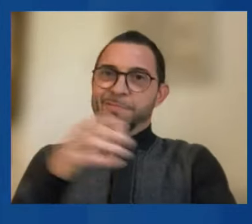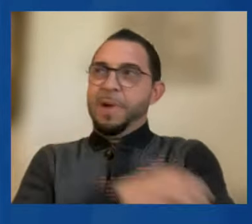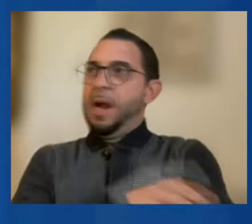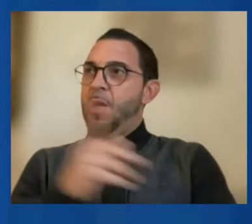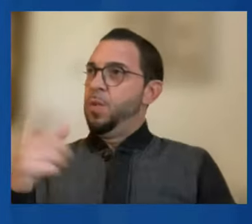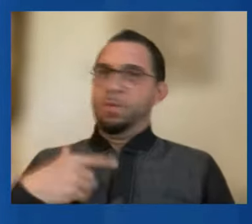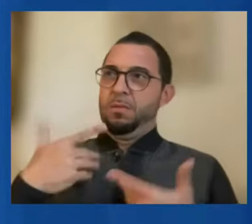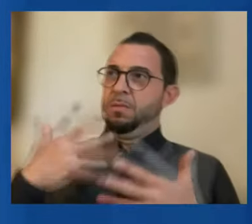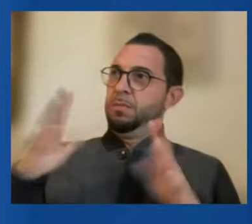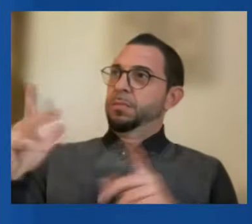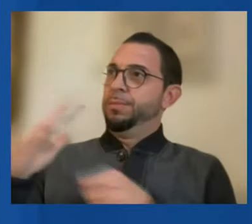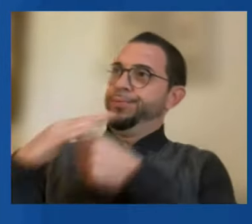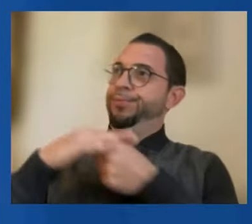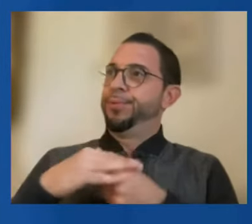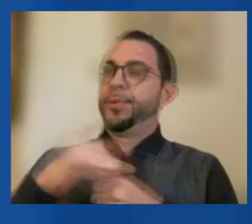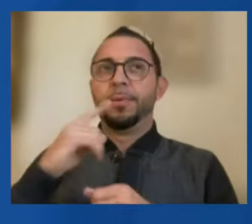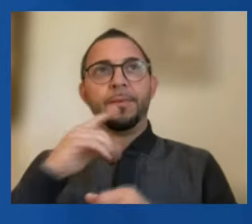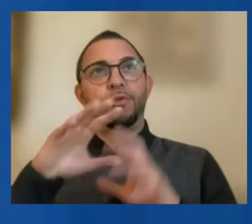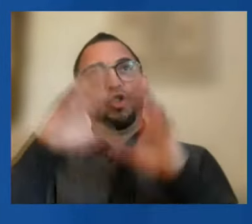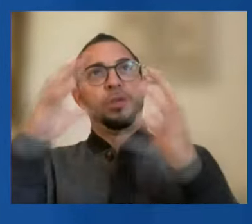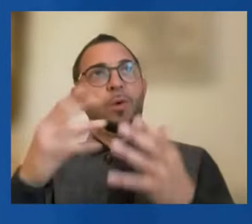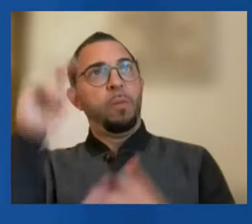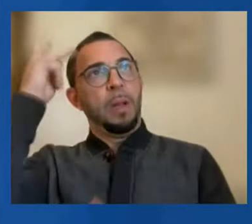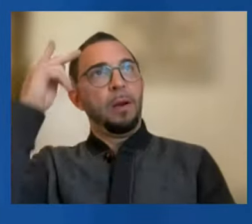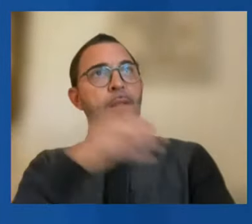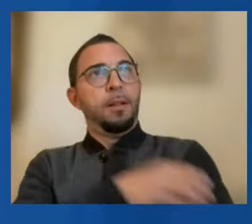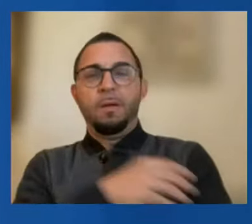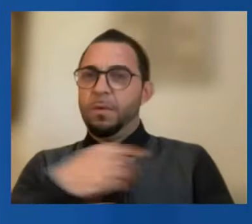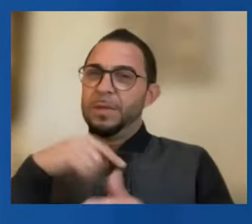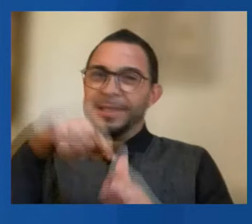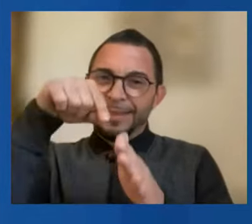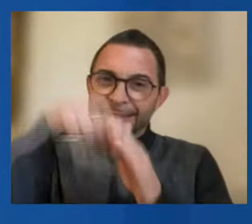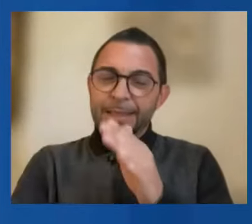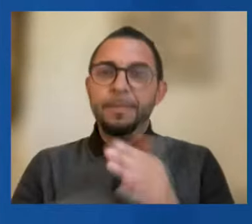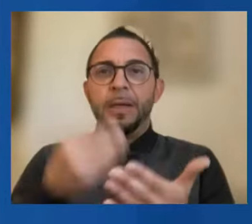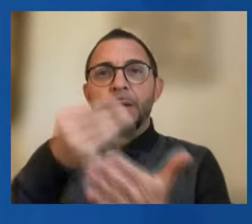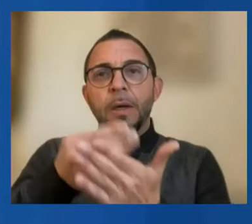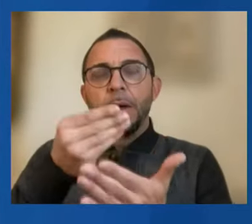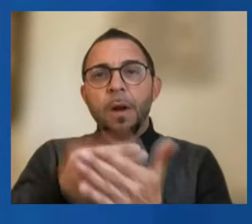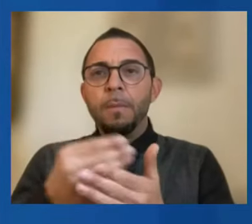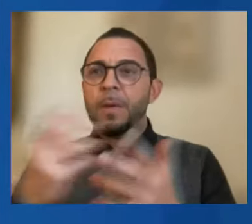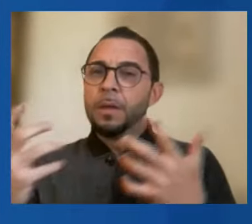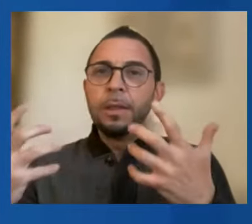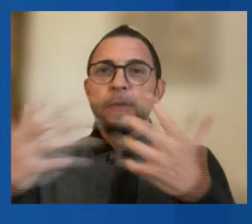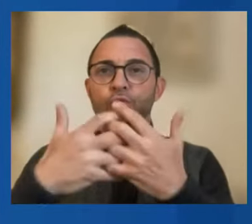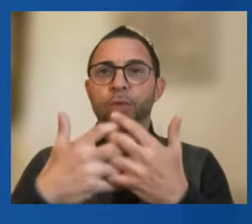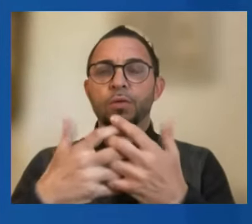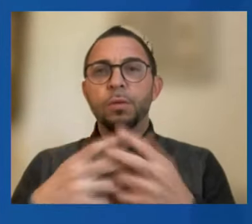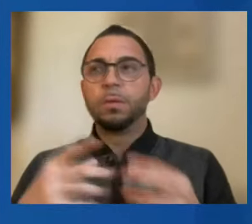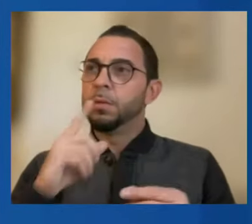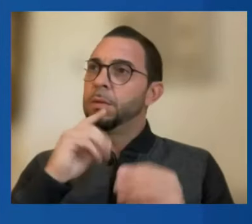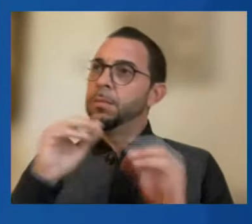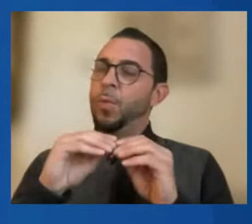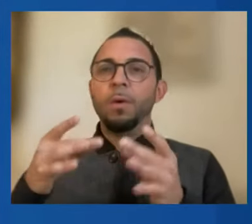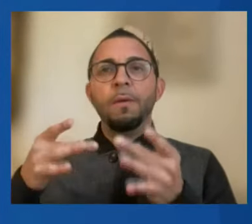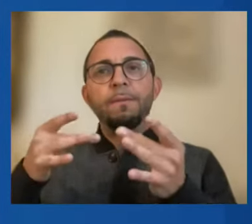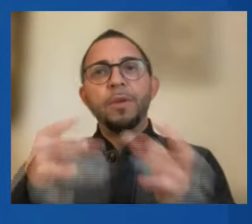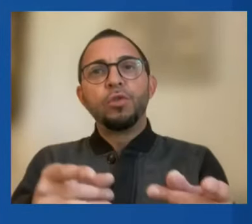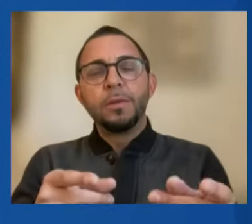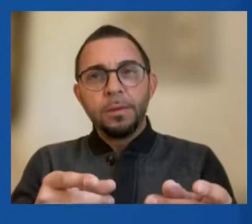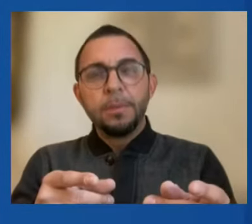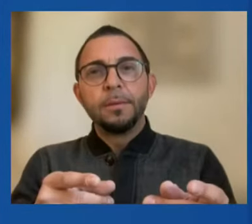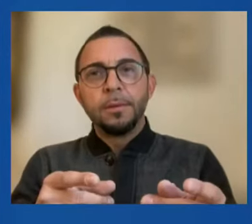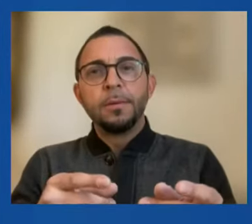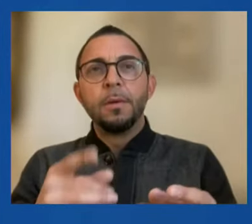So let's build on and deepen economic integration and the efficiencies it brings on terms that